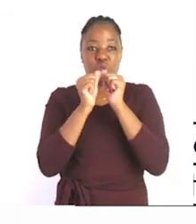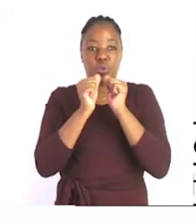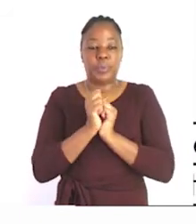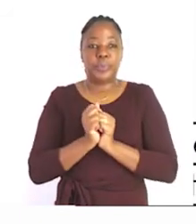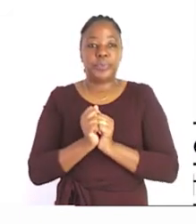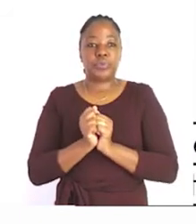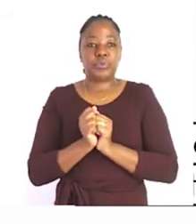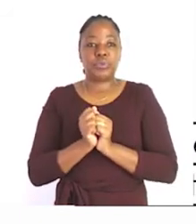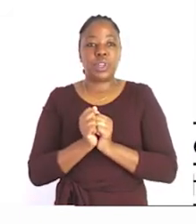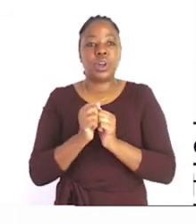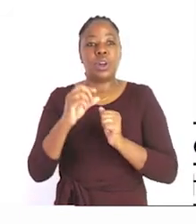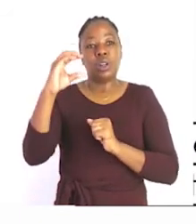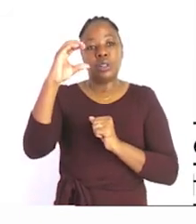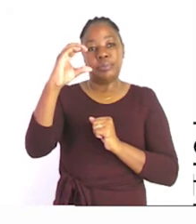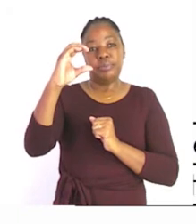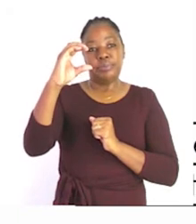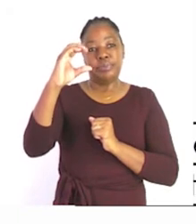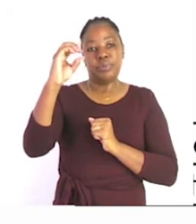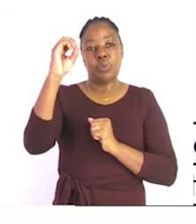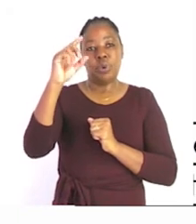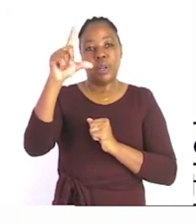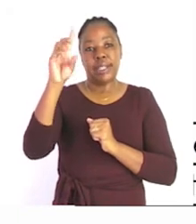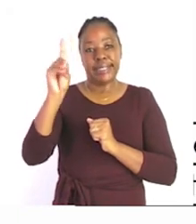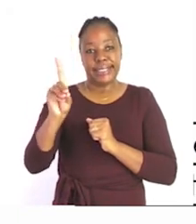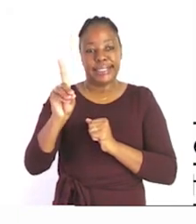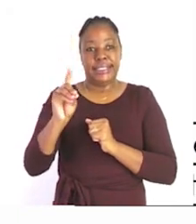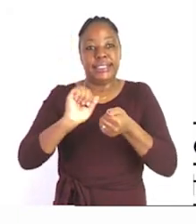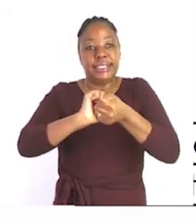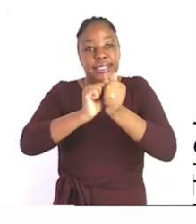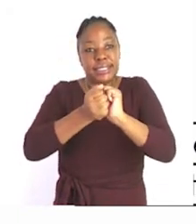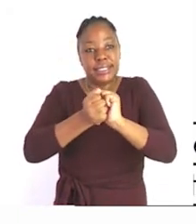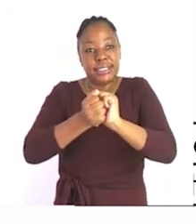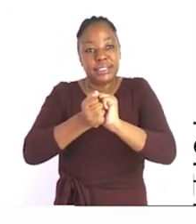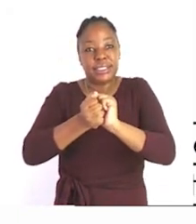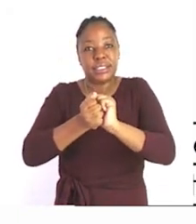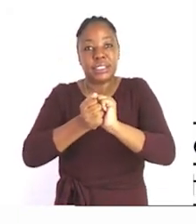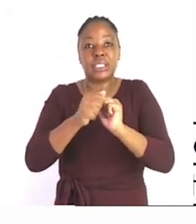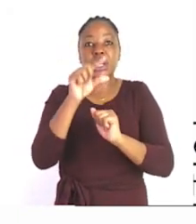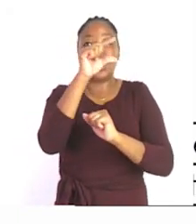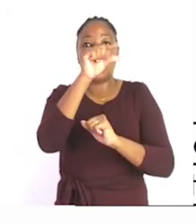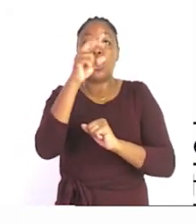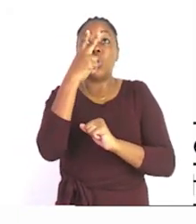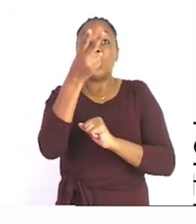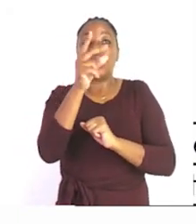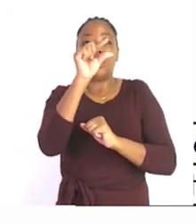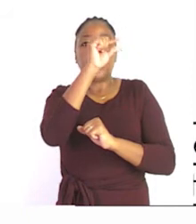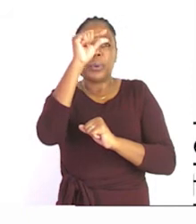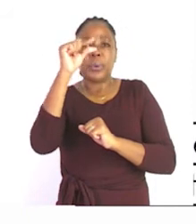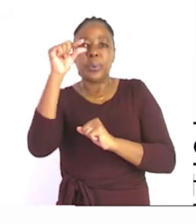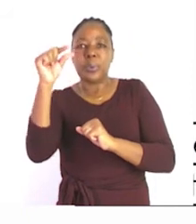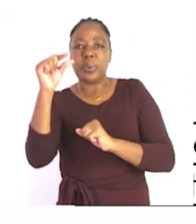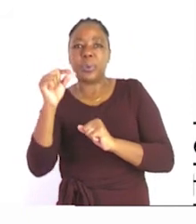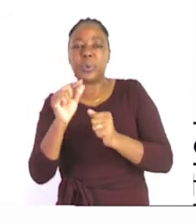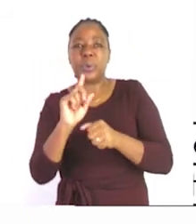so let's look for the proper word theme if you look at the box we have the opposite of